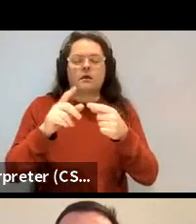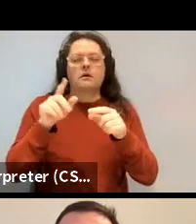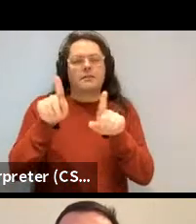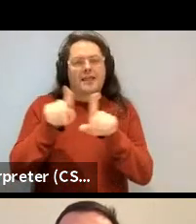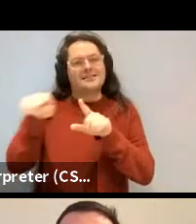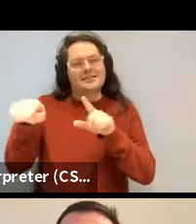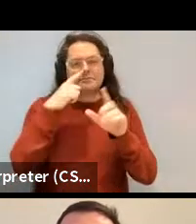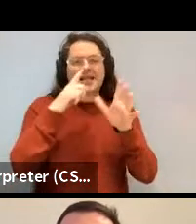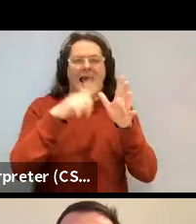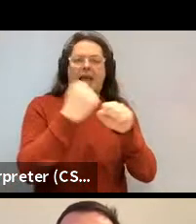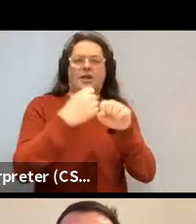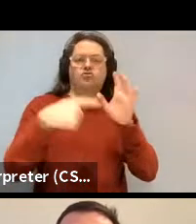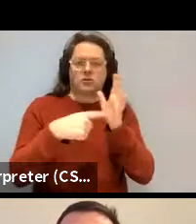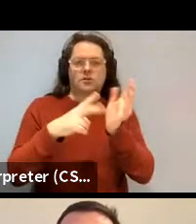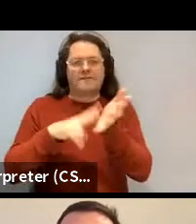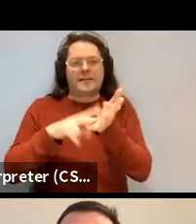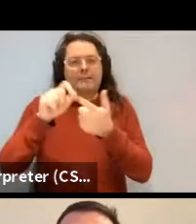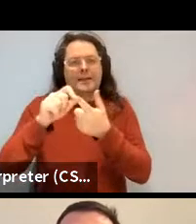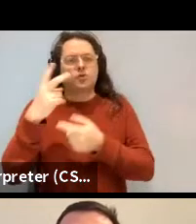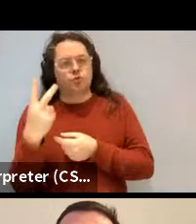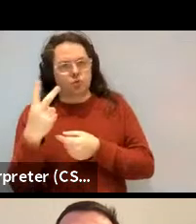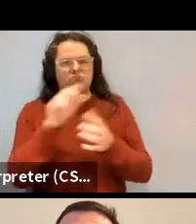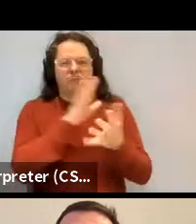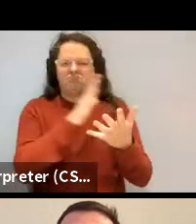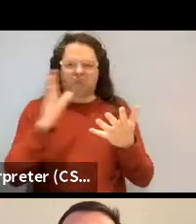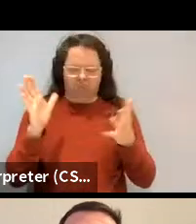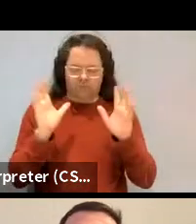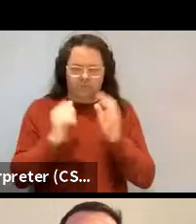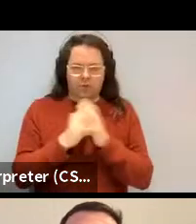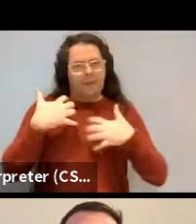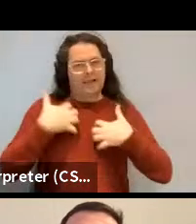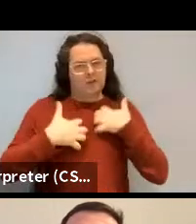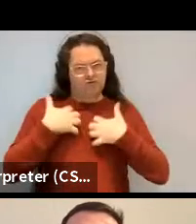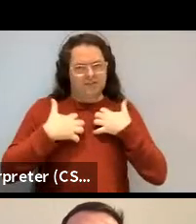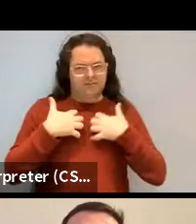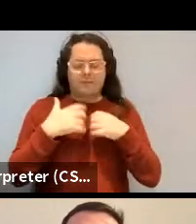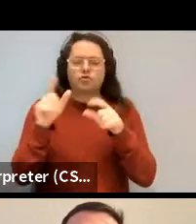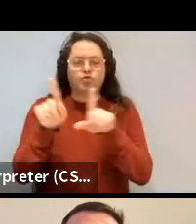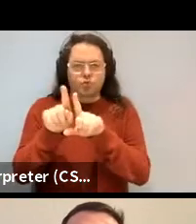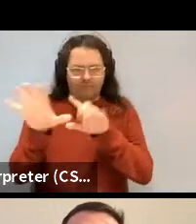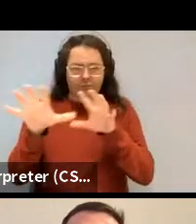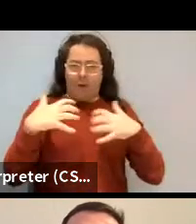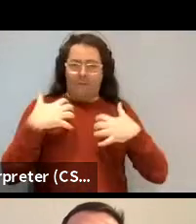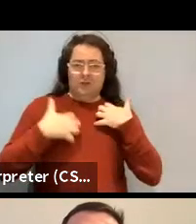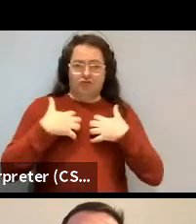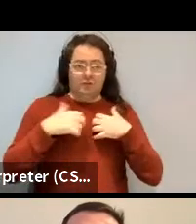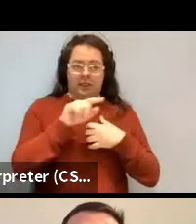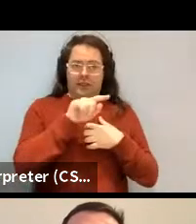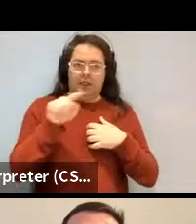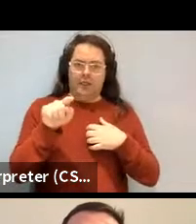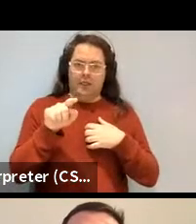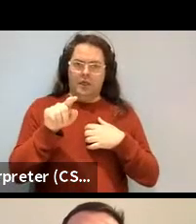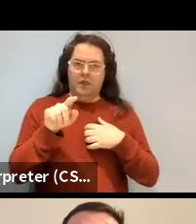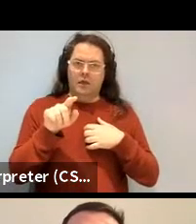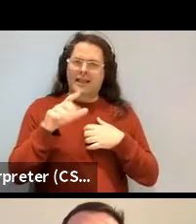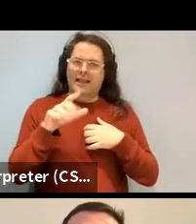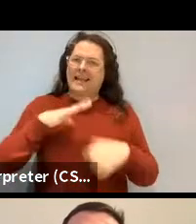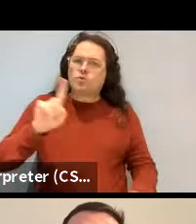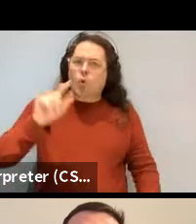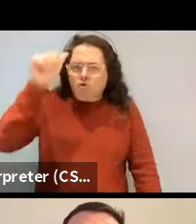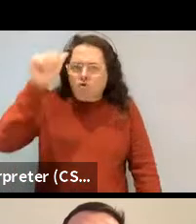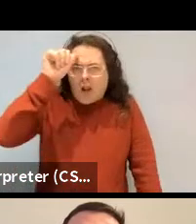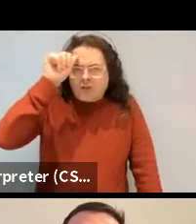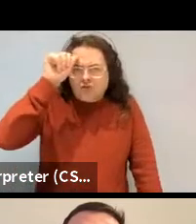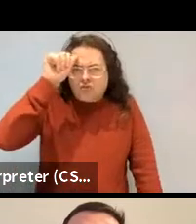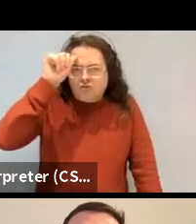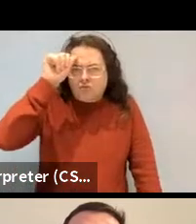So, um, what do you imagine is real of that part for speakers? What's the type of knowledge that naive non